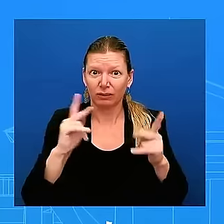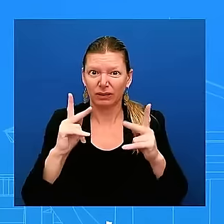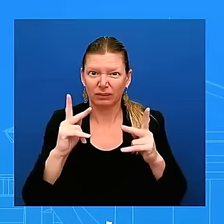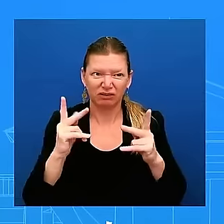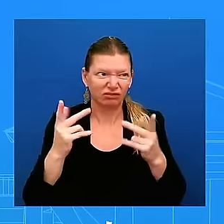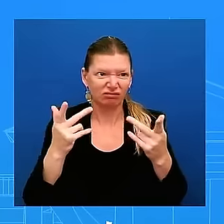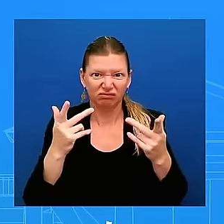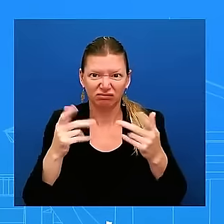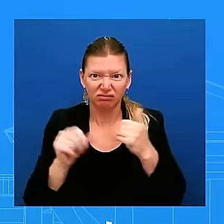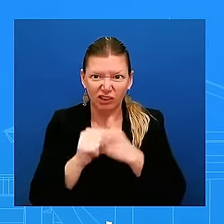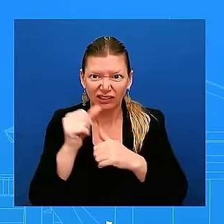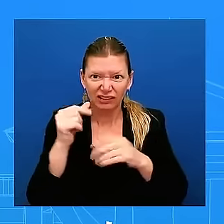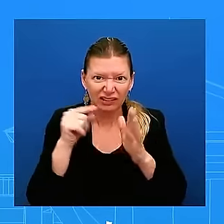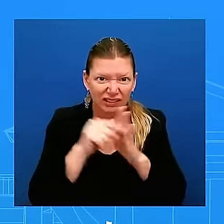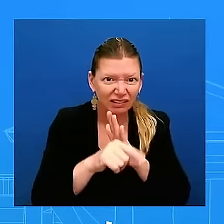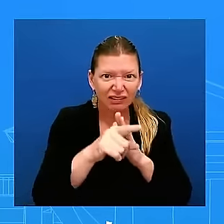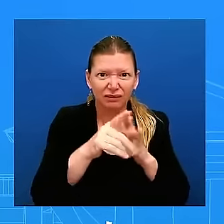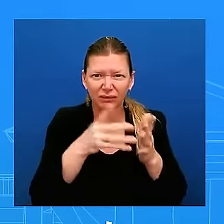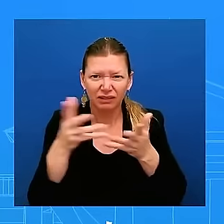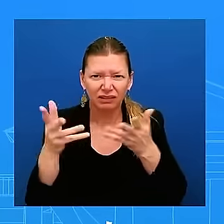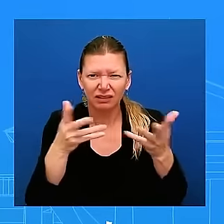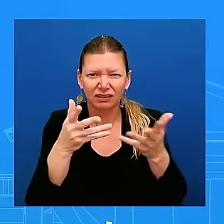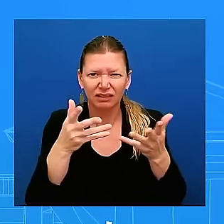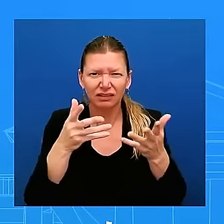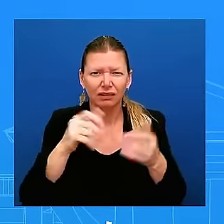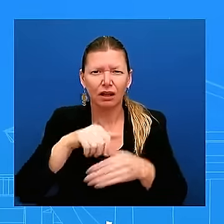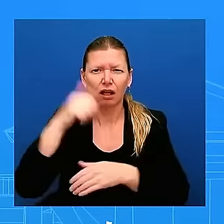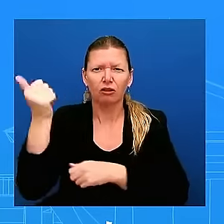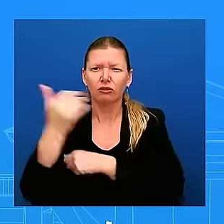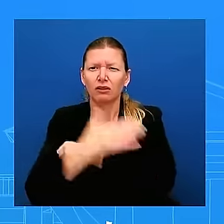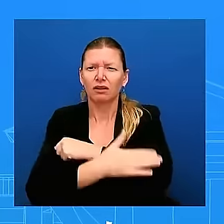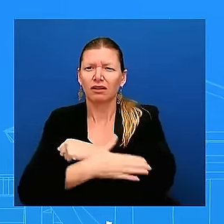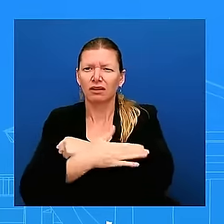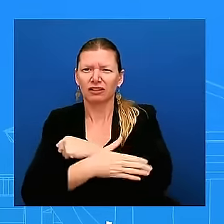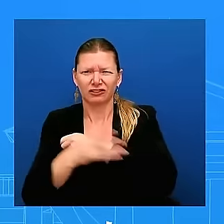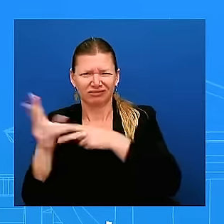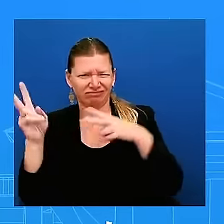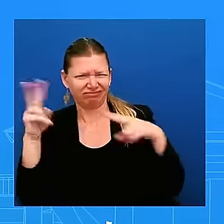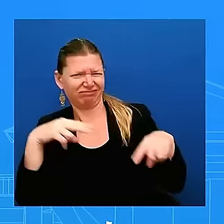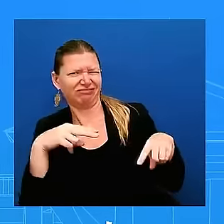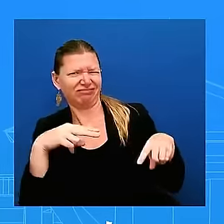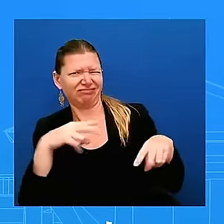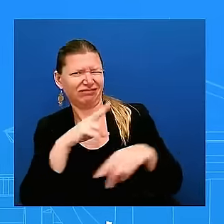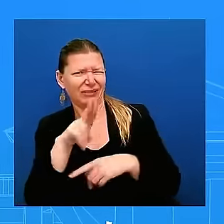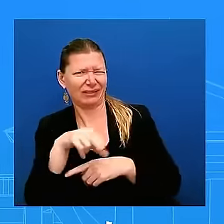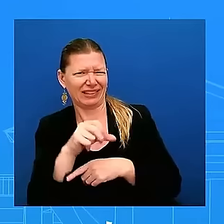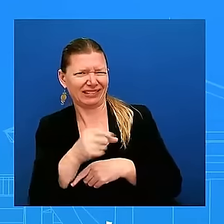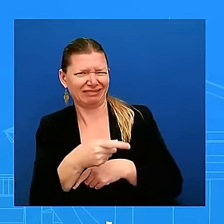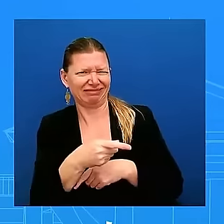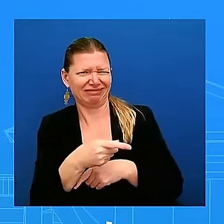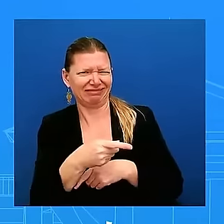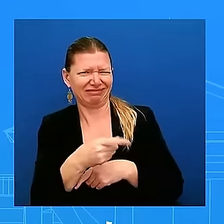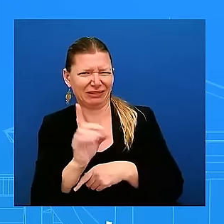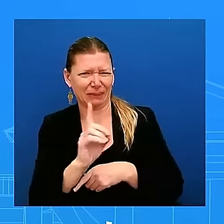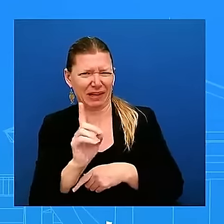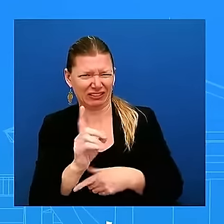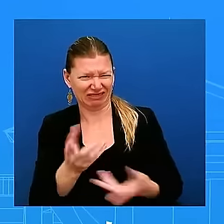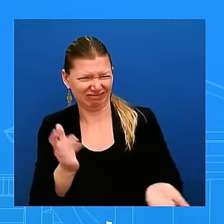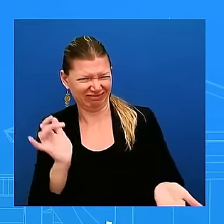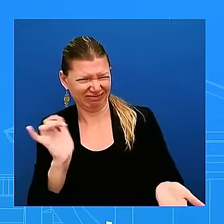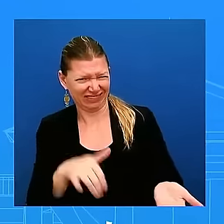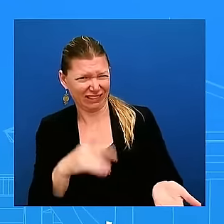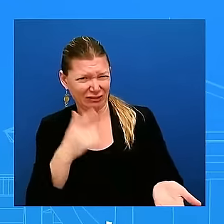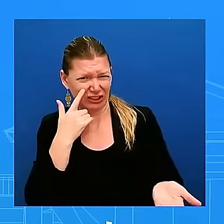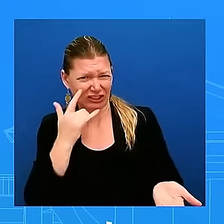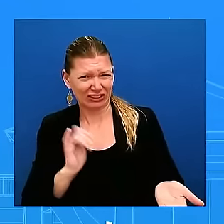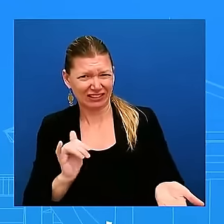strength and the power of democracy what would you say to them um about that so two different things you're asking about